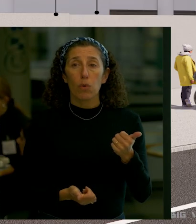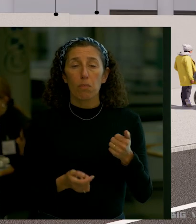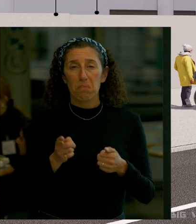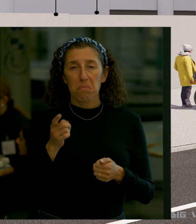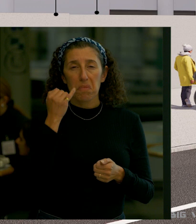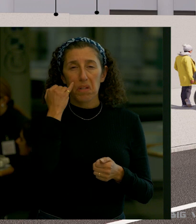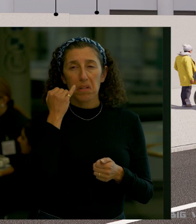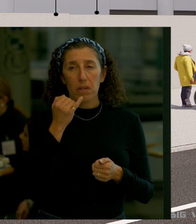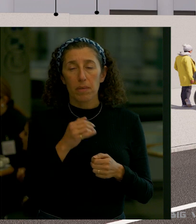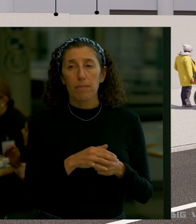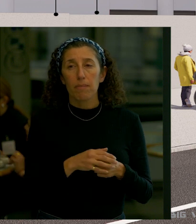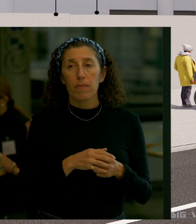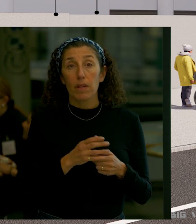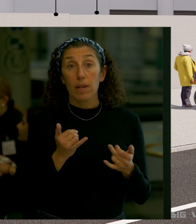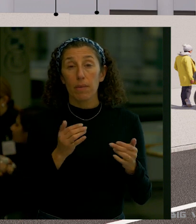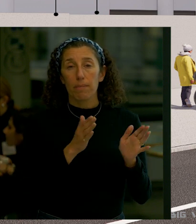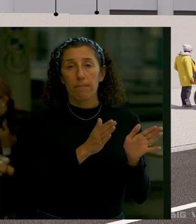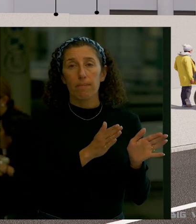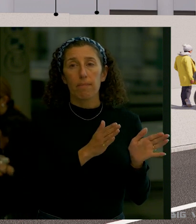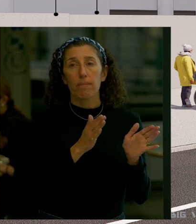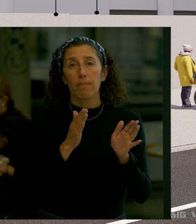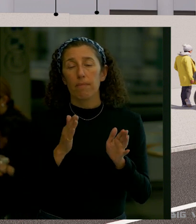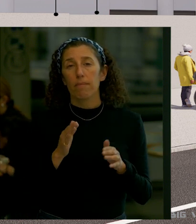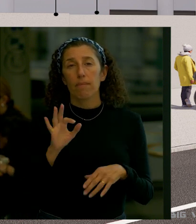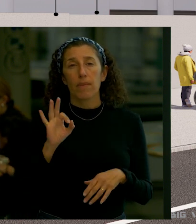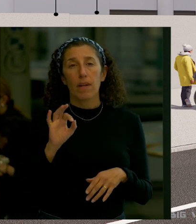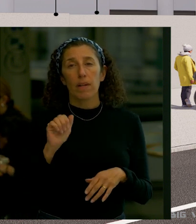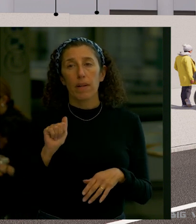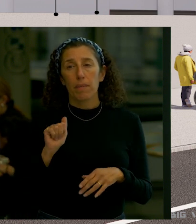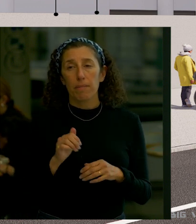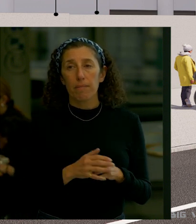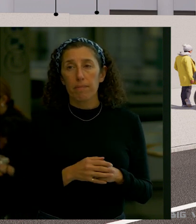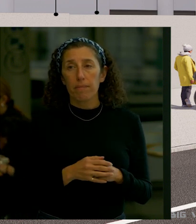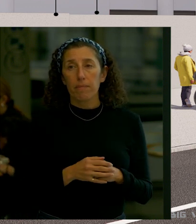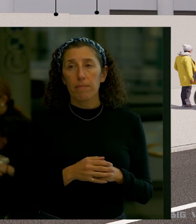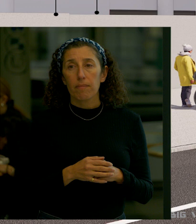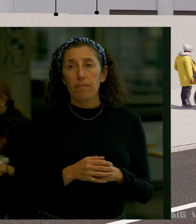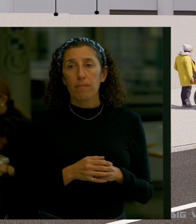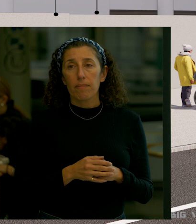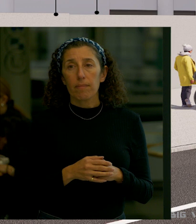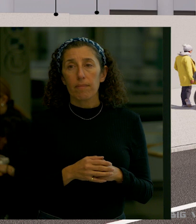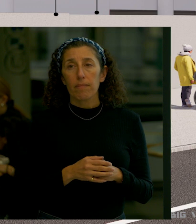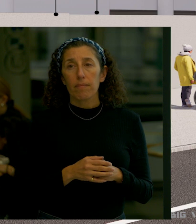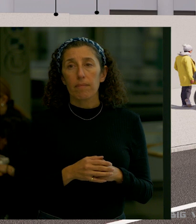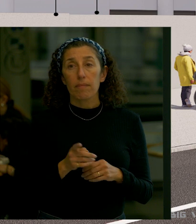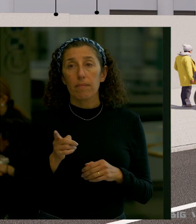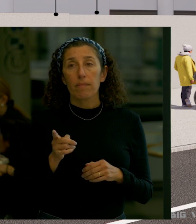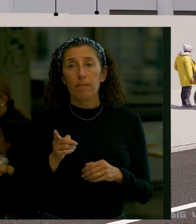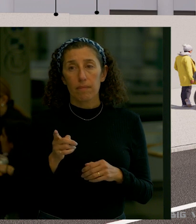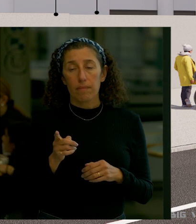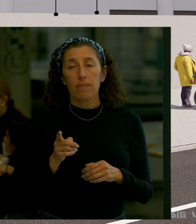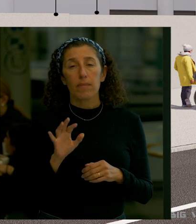and now we're coming around and going down 9A now there's a represent there's a large change that's represented here